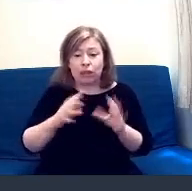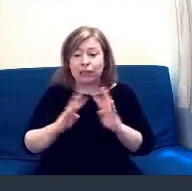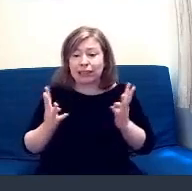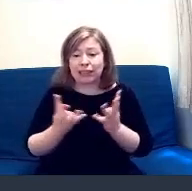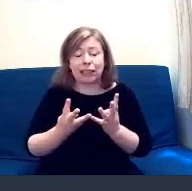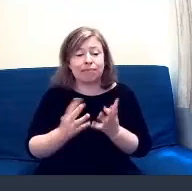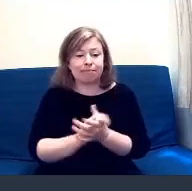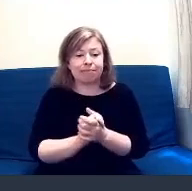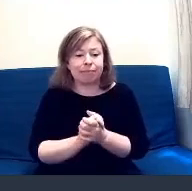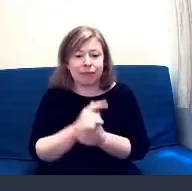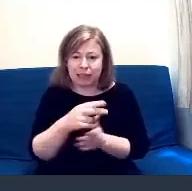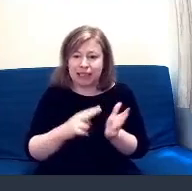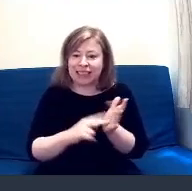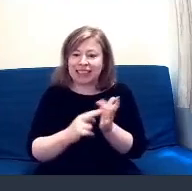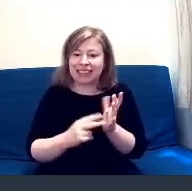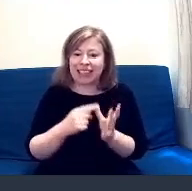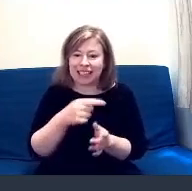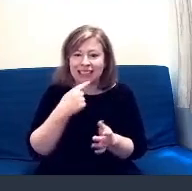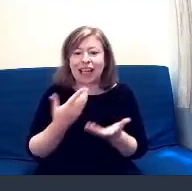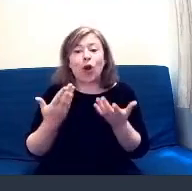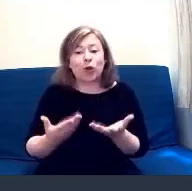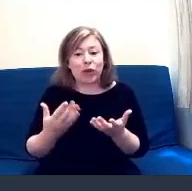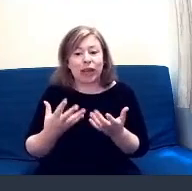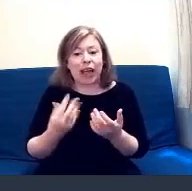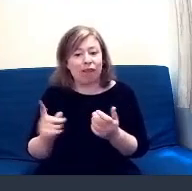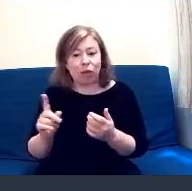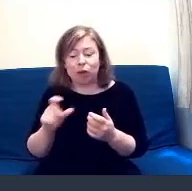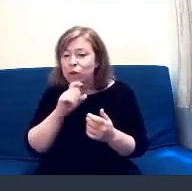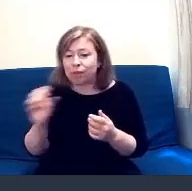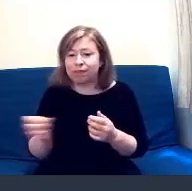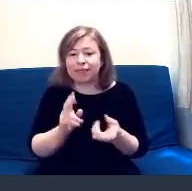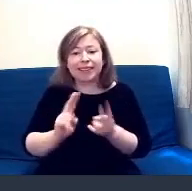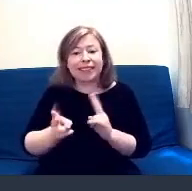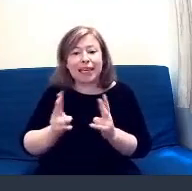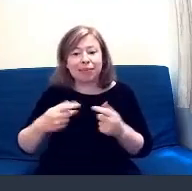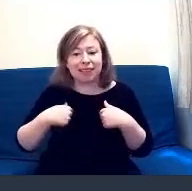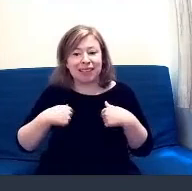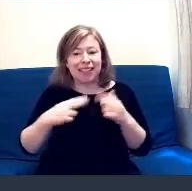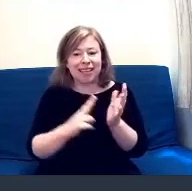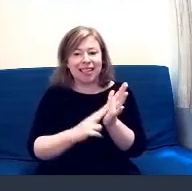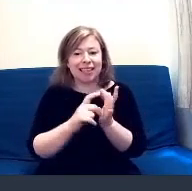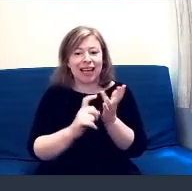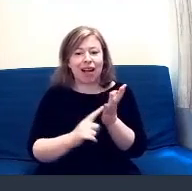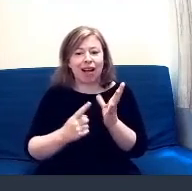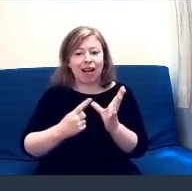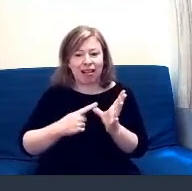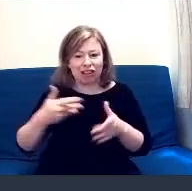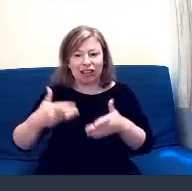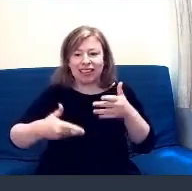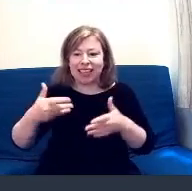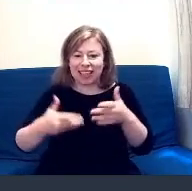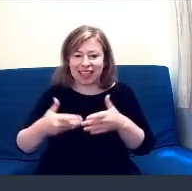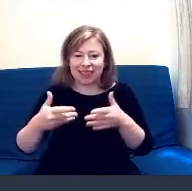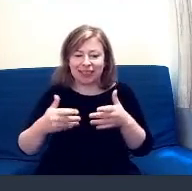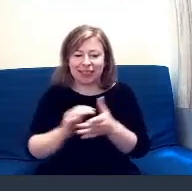as the public viewers can see, we are joined by Nicola this morning, who's actually doing the sign language interpreting for us, because I think it